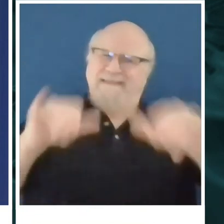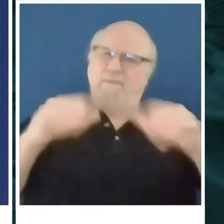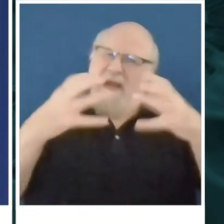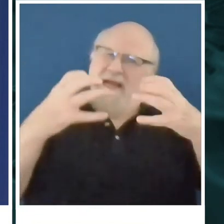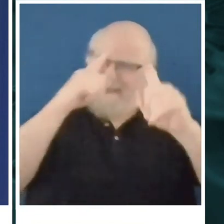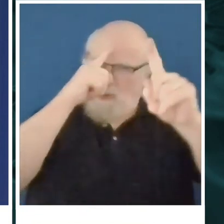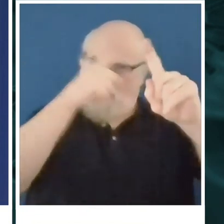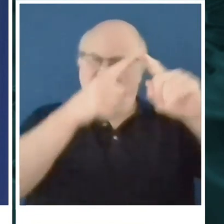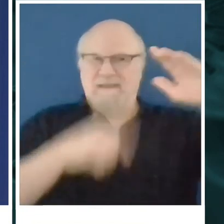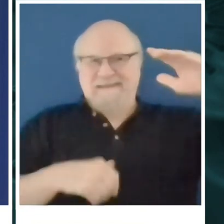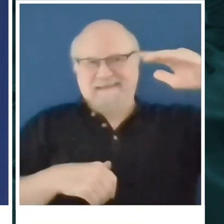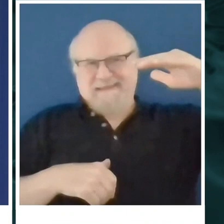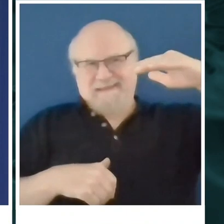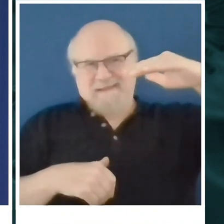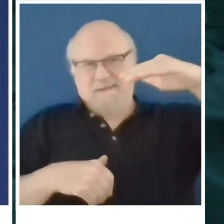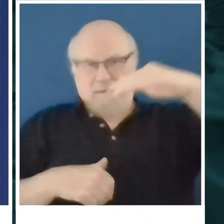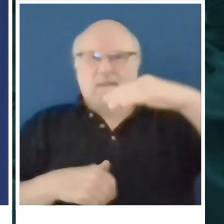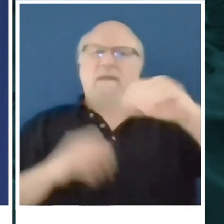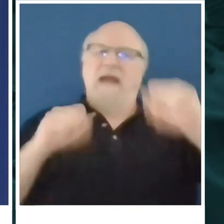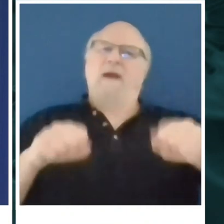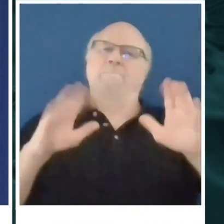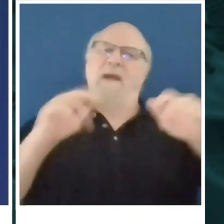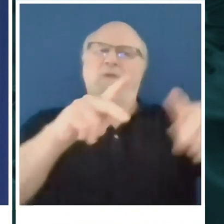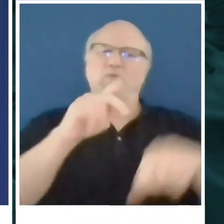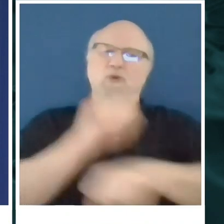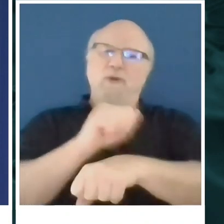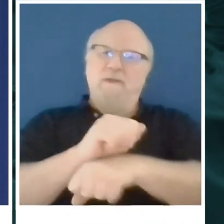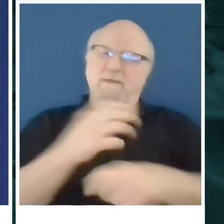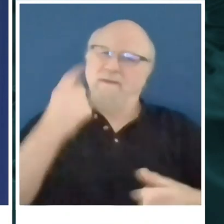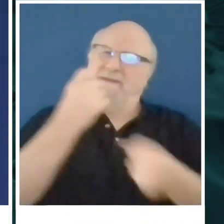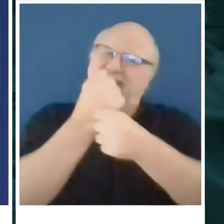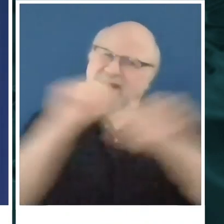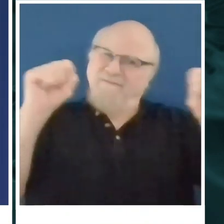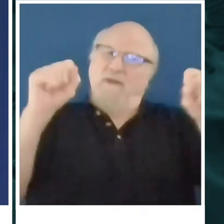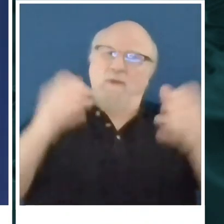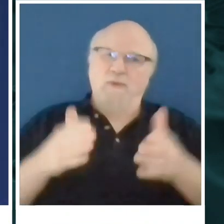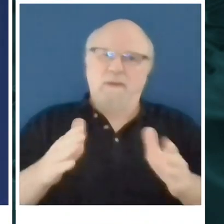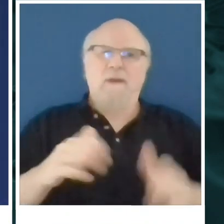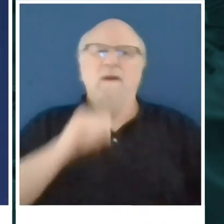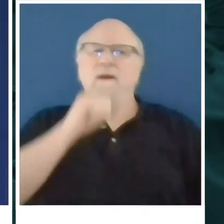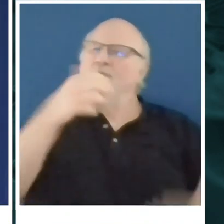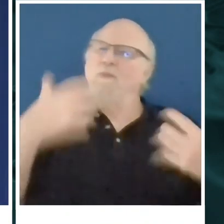safe way. And we don't return with a resurgence.